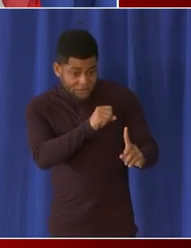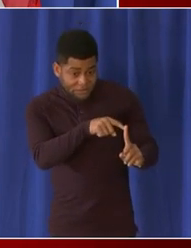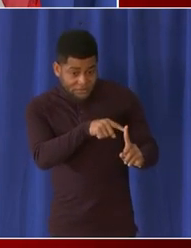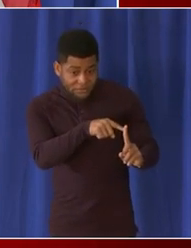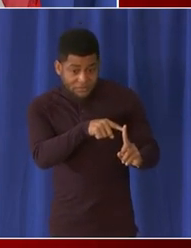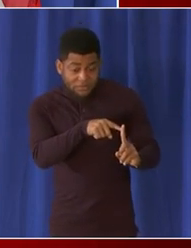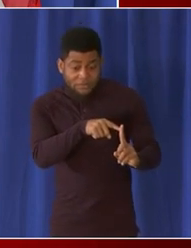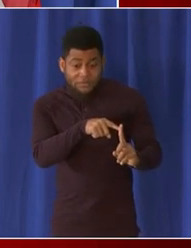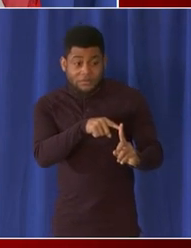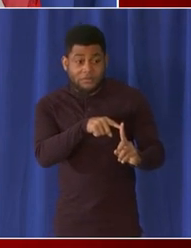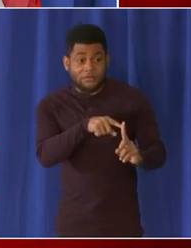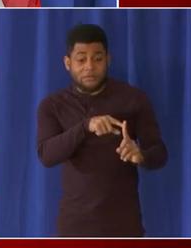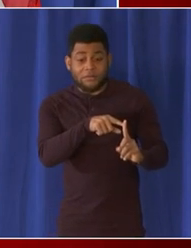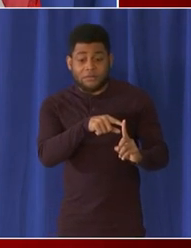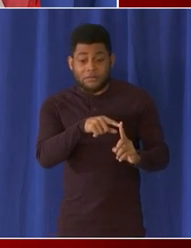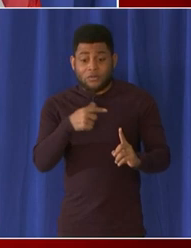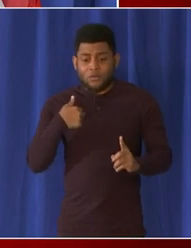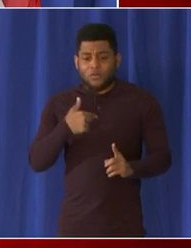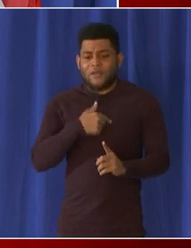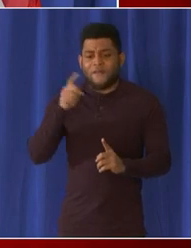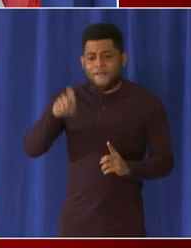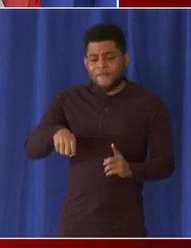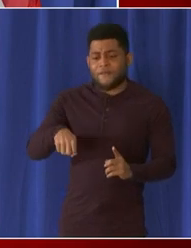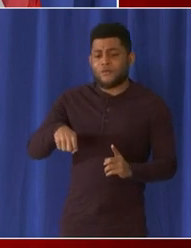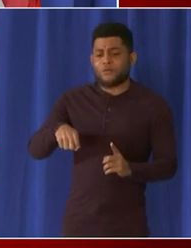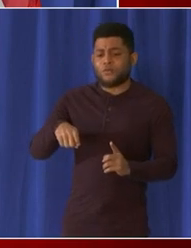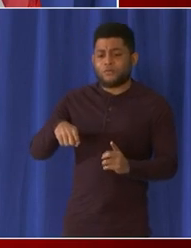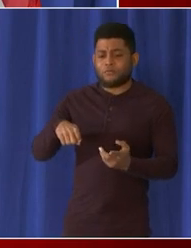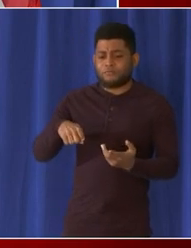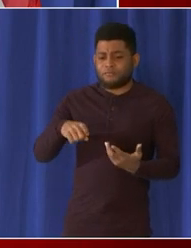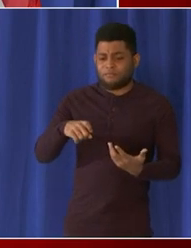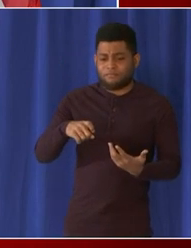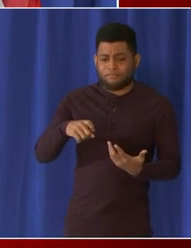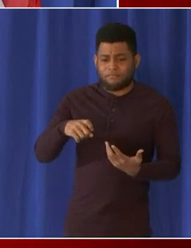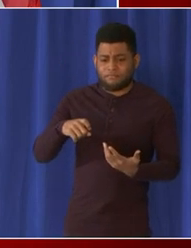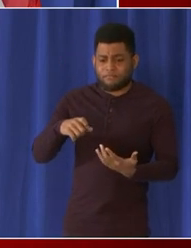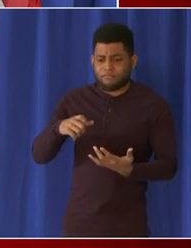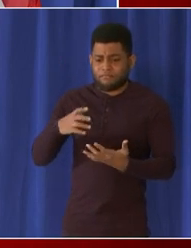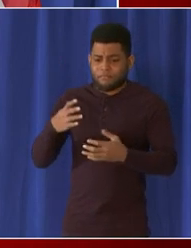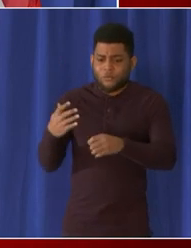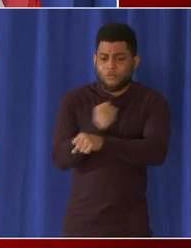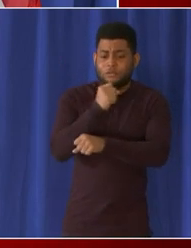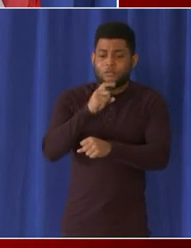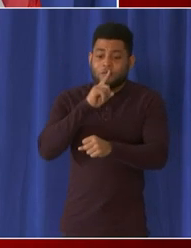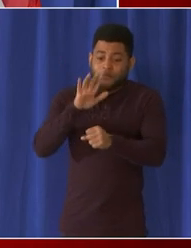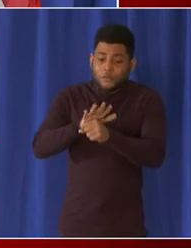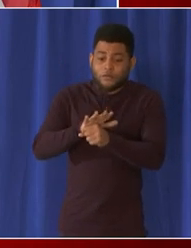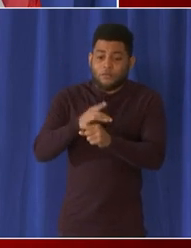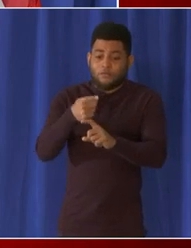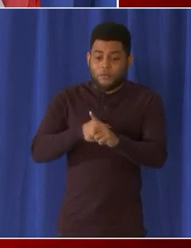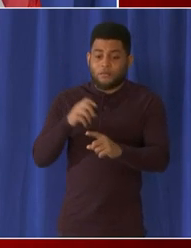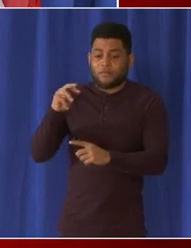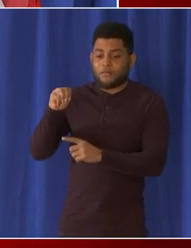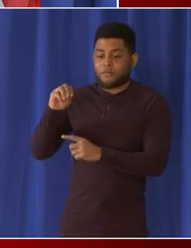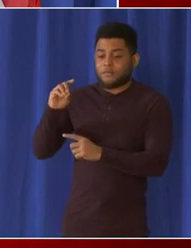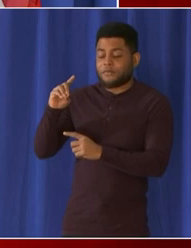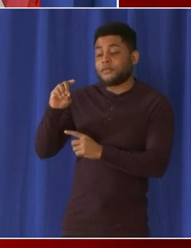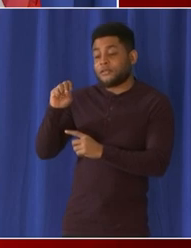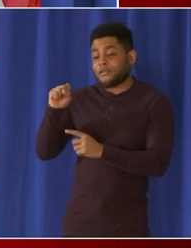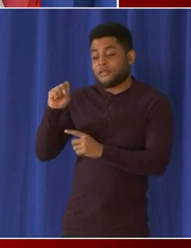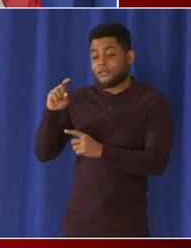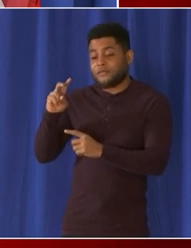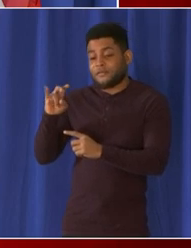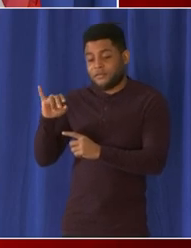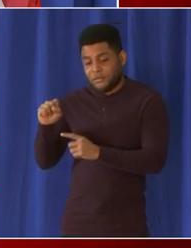uh we we had to win confirmation for miss davis and i was concerned about that uh i would